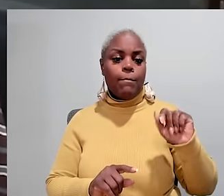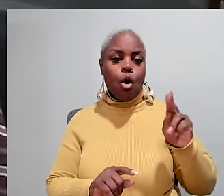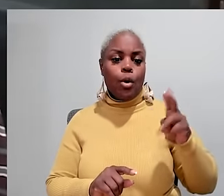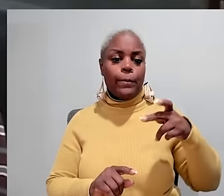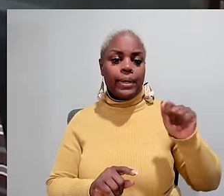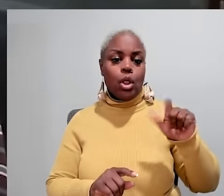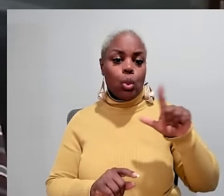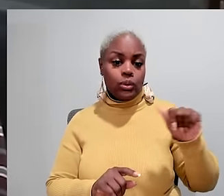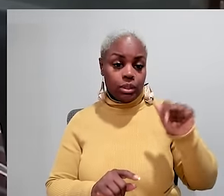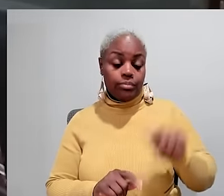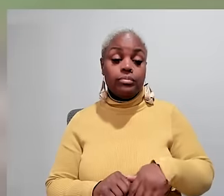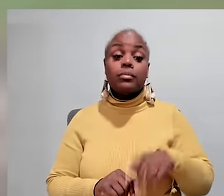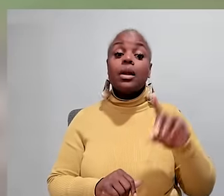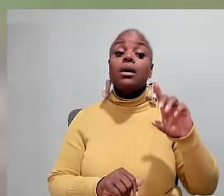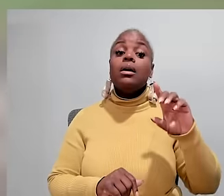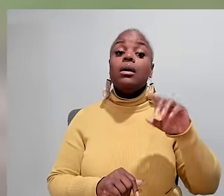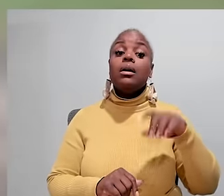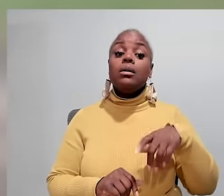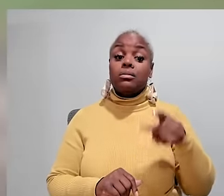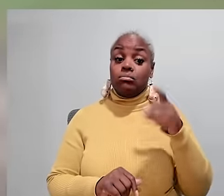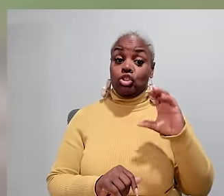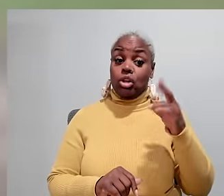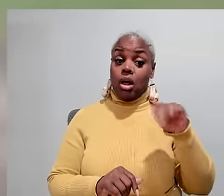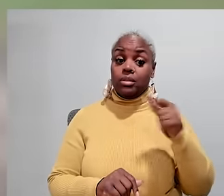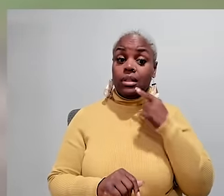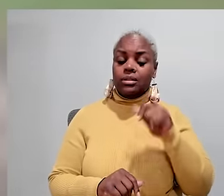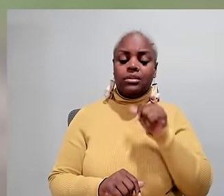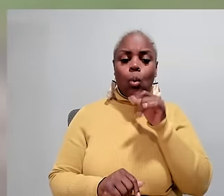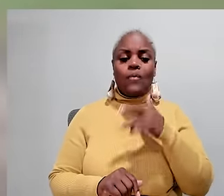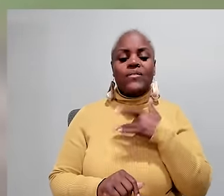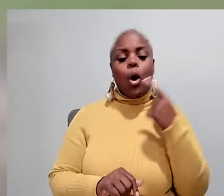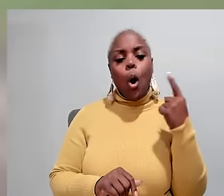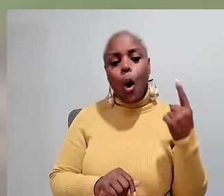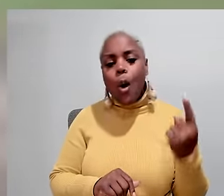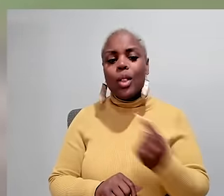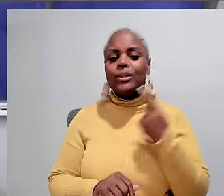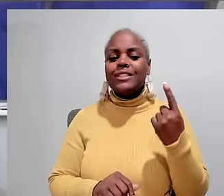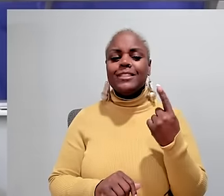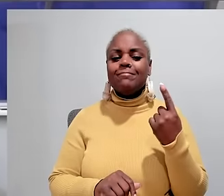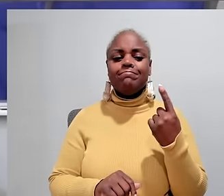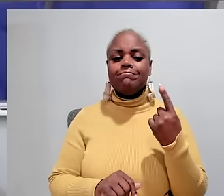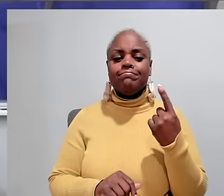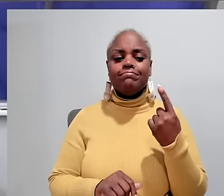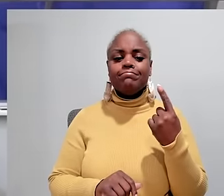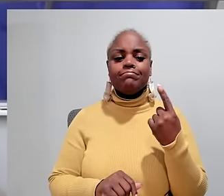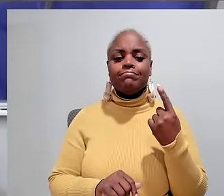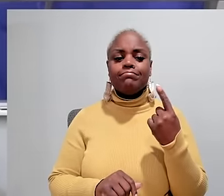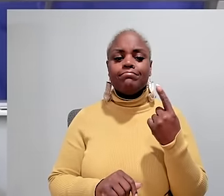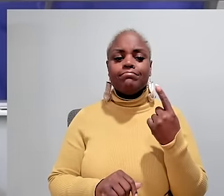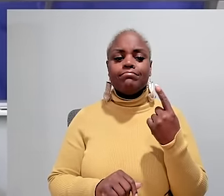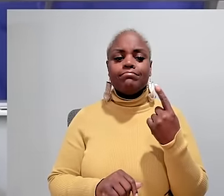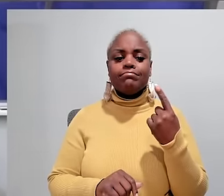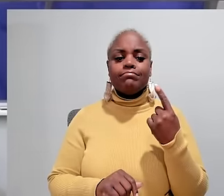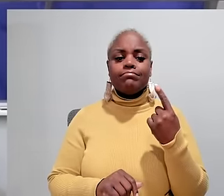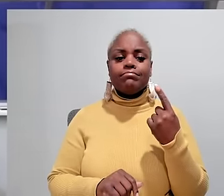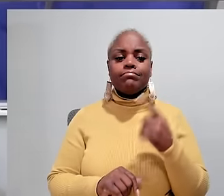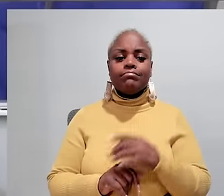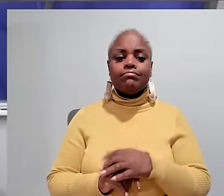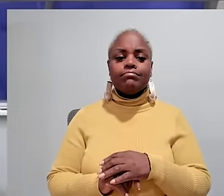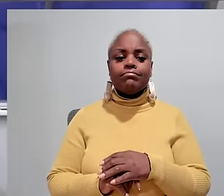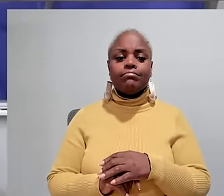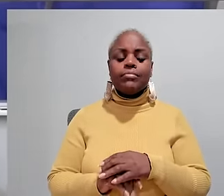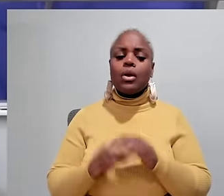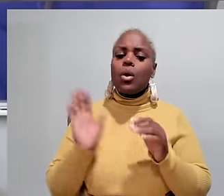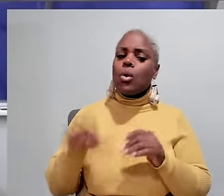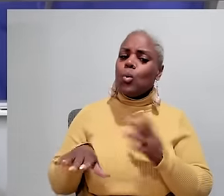and want to see them succeed back in Maripa Louisiana DSP China awfully says she doesn't